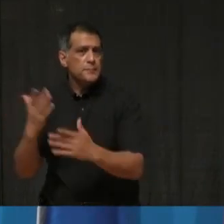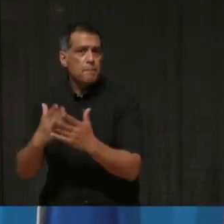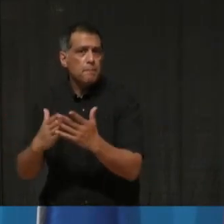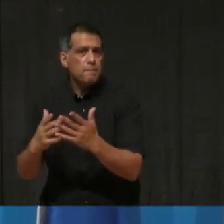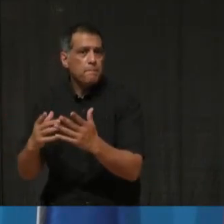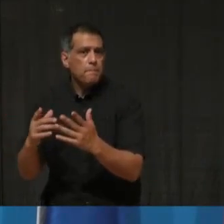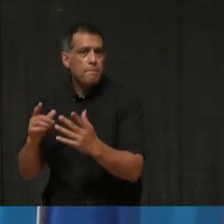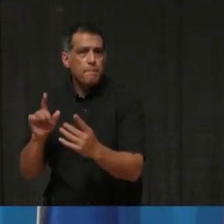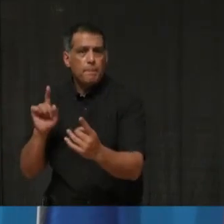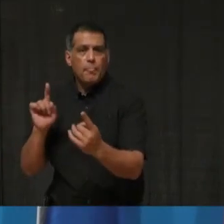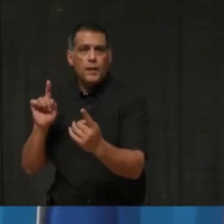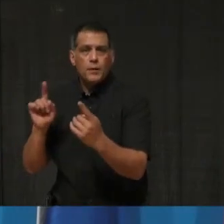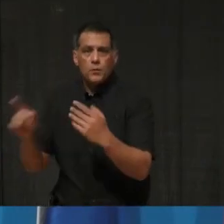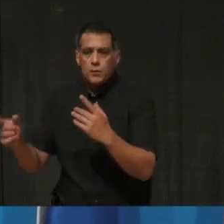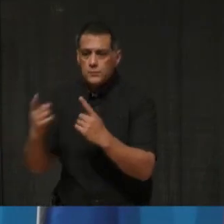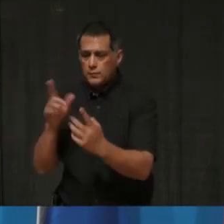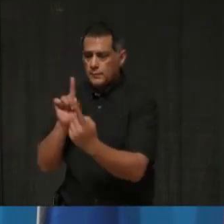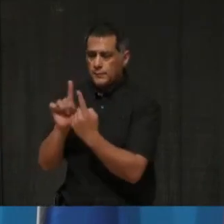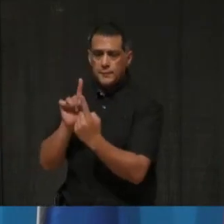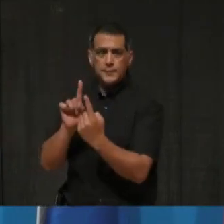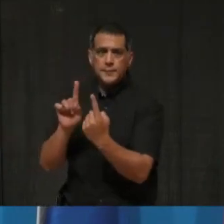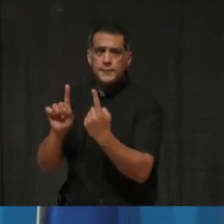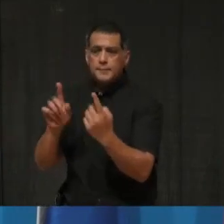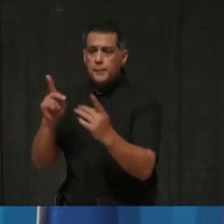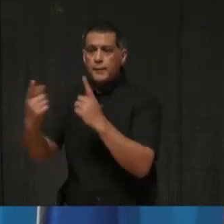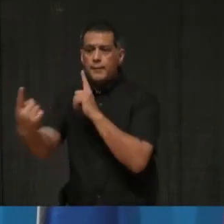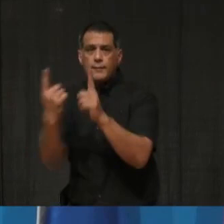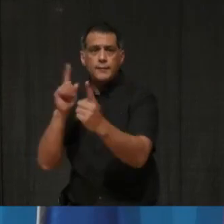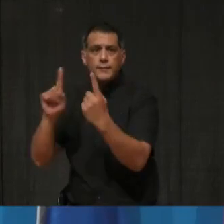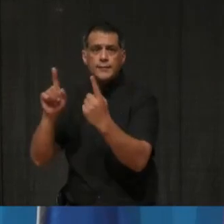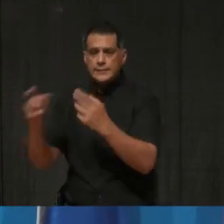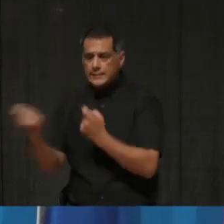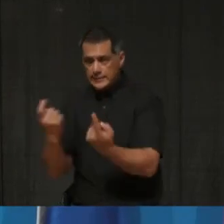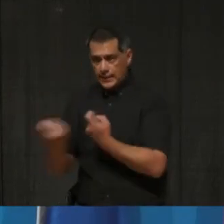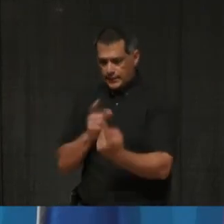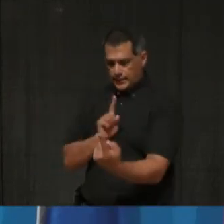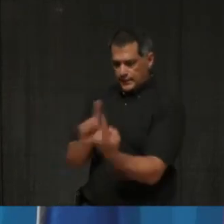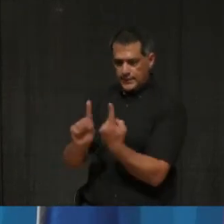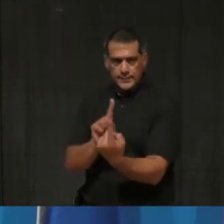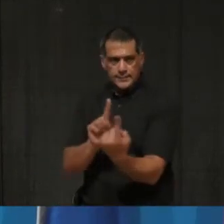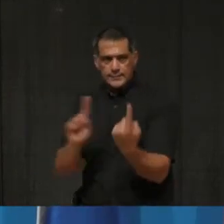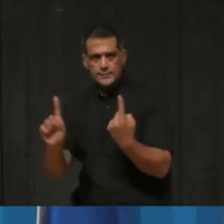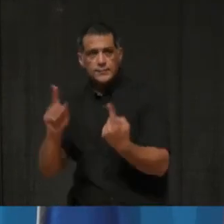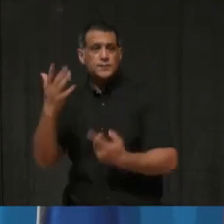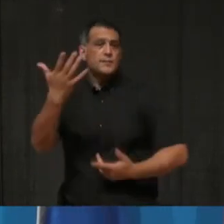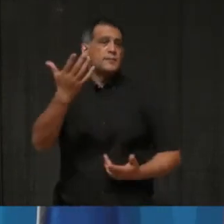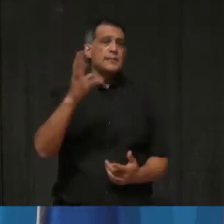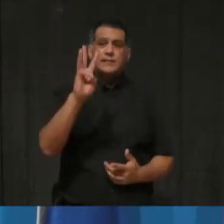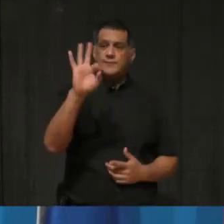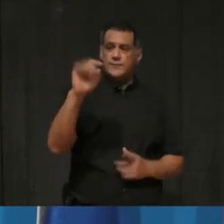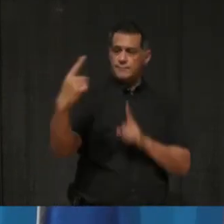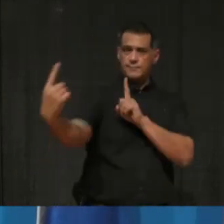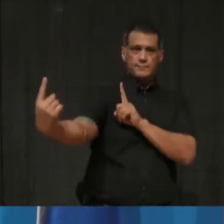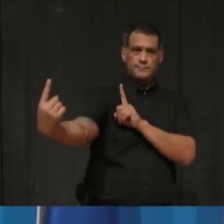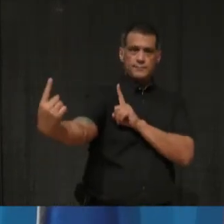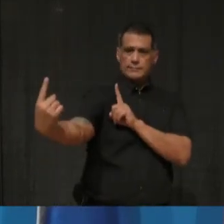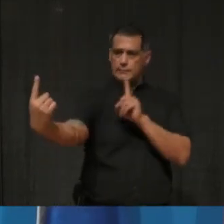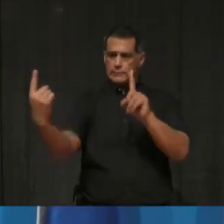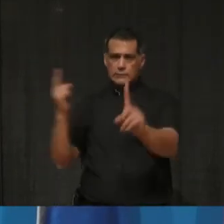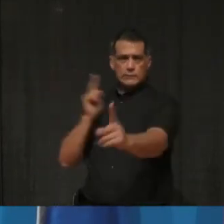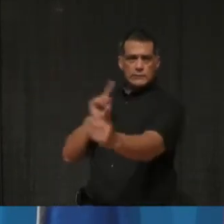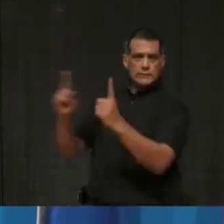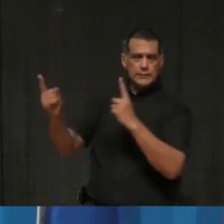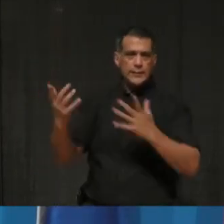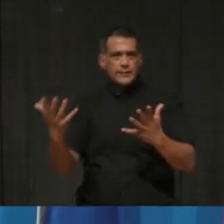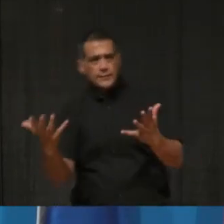in contact with people, uh, you know, with within, uh, you know, six feet, uh, on a more regular basis, and especially with